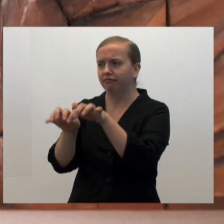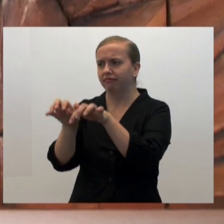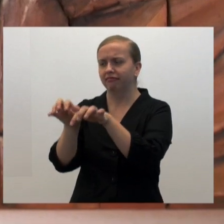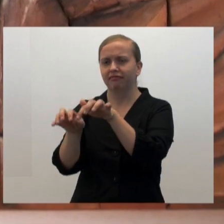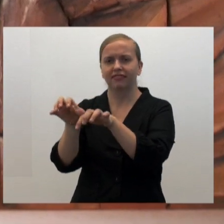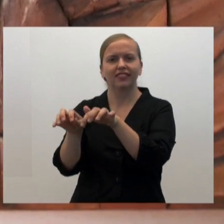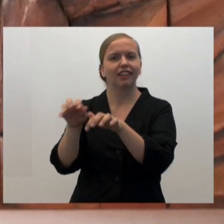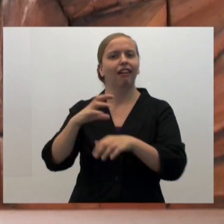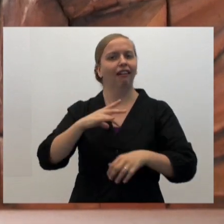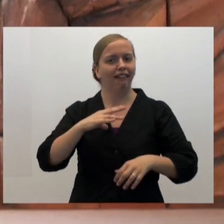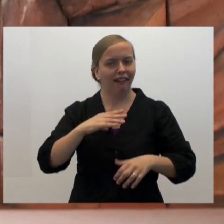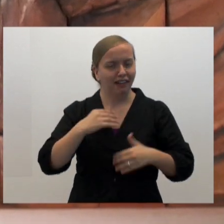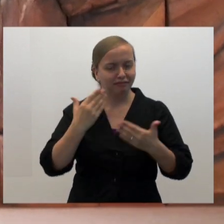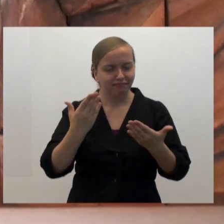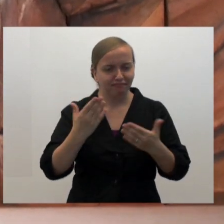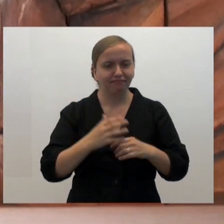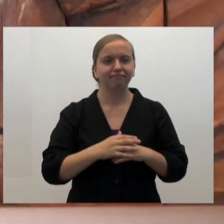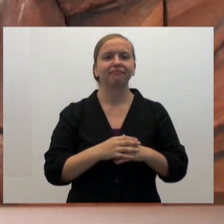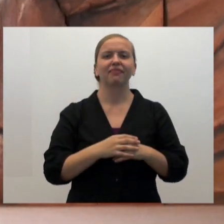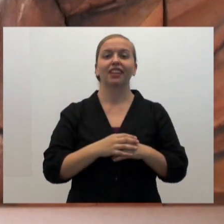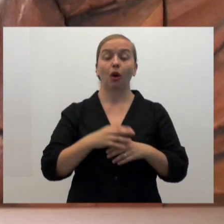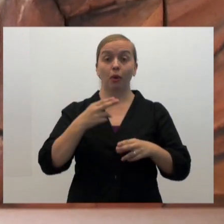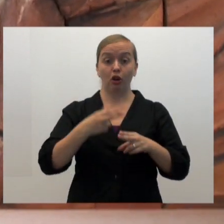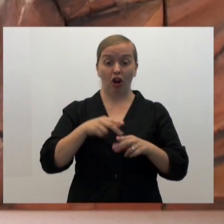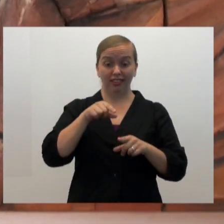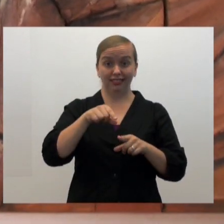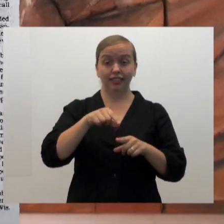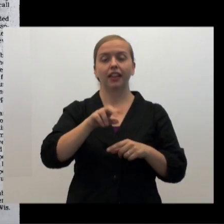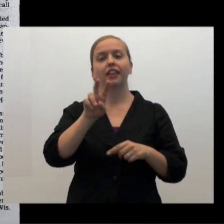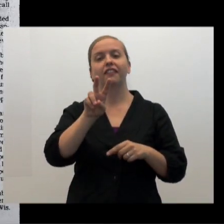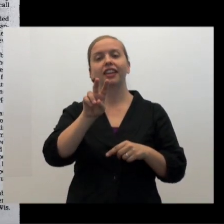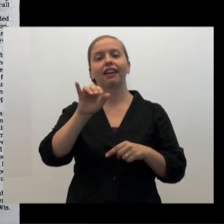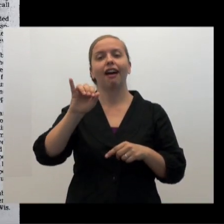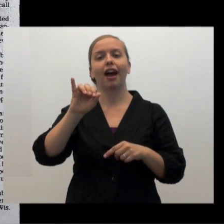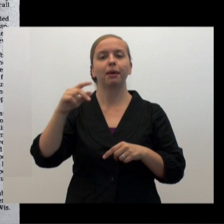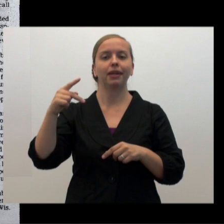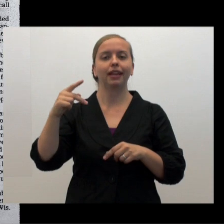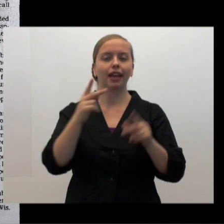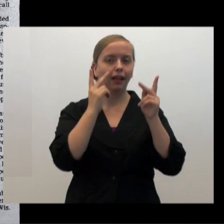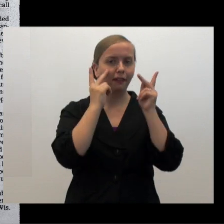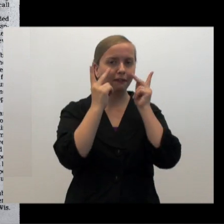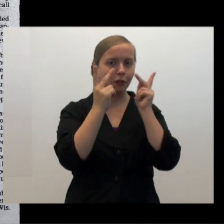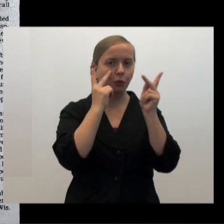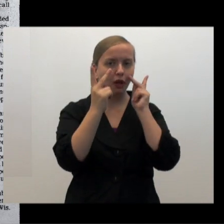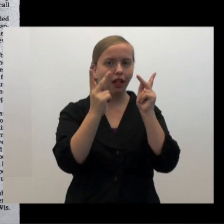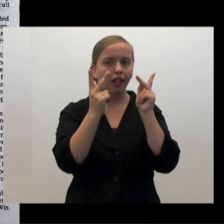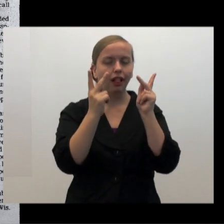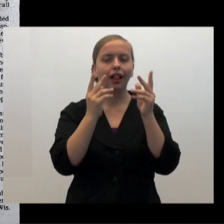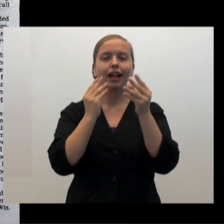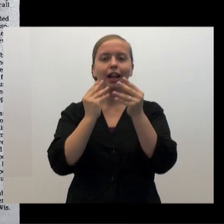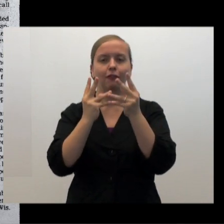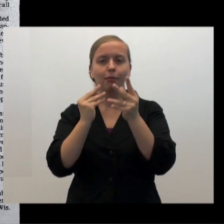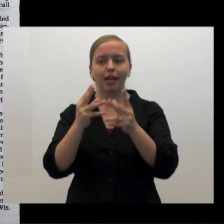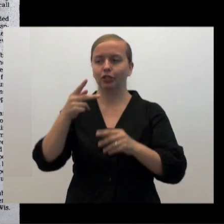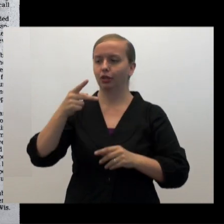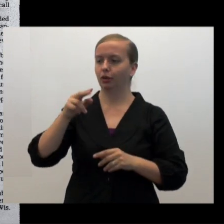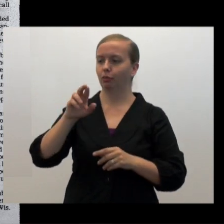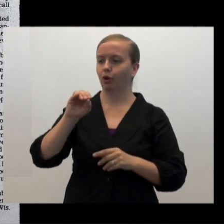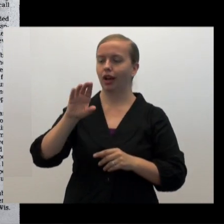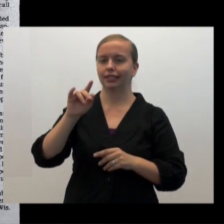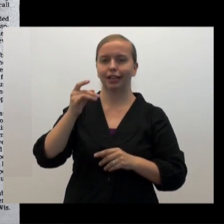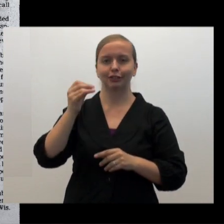go typing away on the keyboard and reading a message coming back. We called it the VIP, the Visual Information